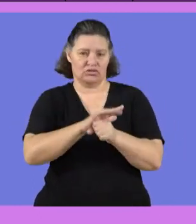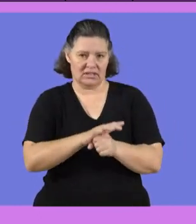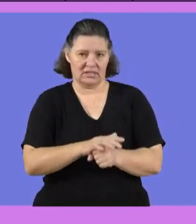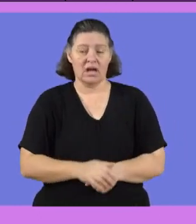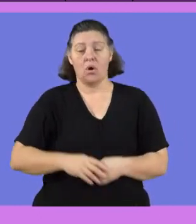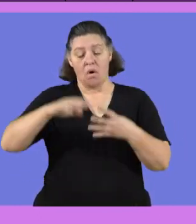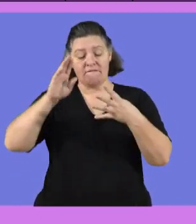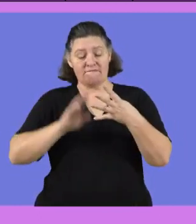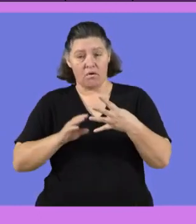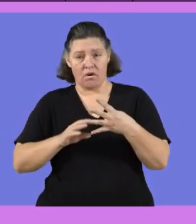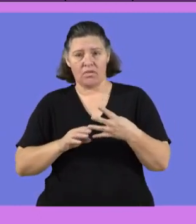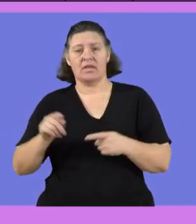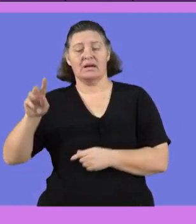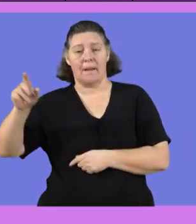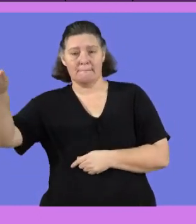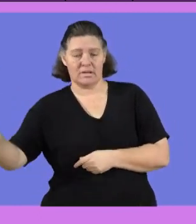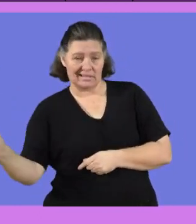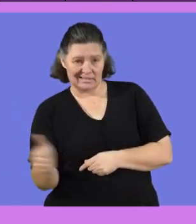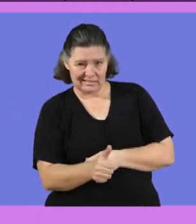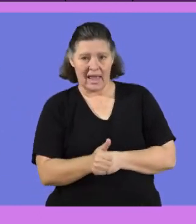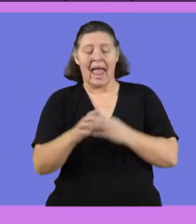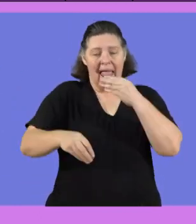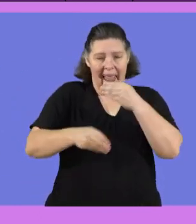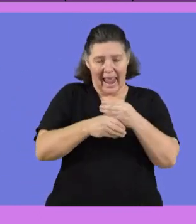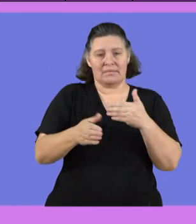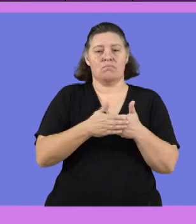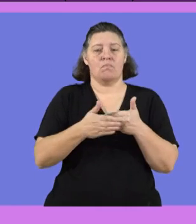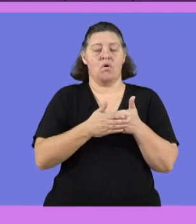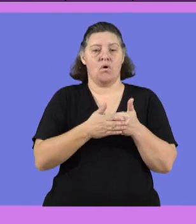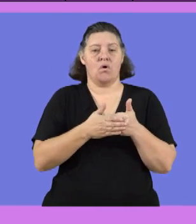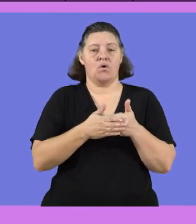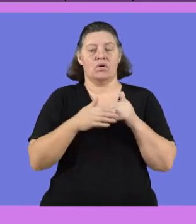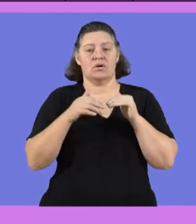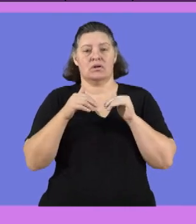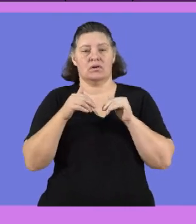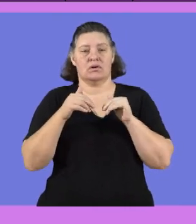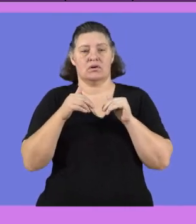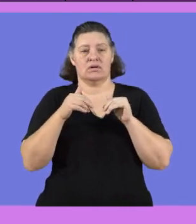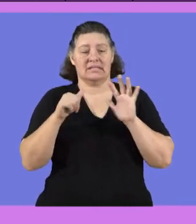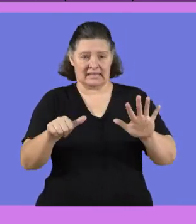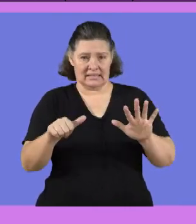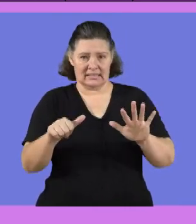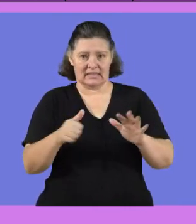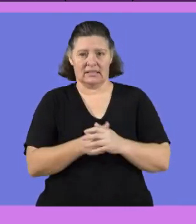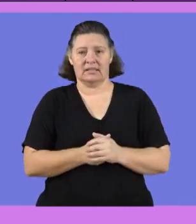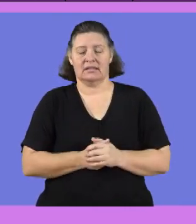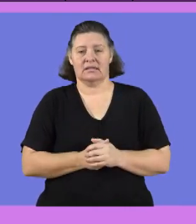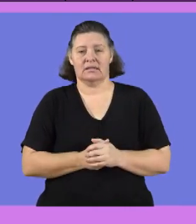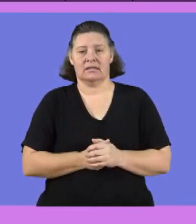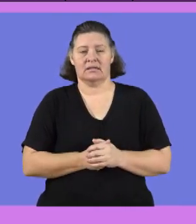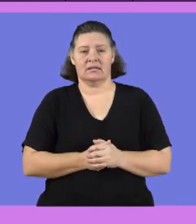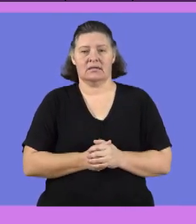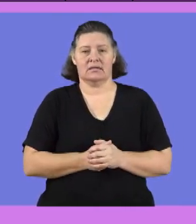they are joined by the third friend, we add once more, four. And then we will have